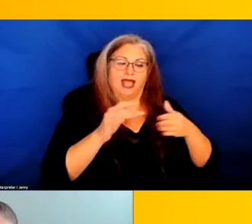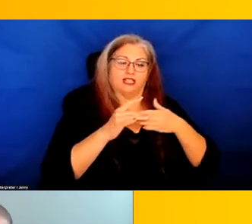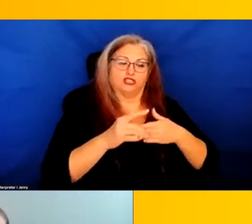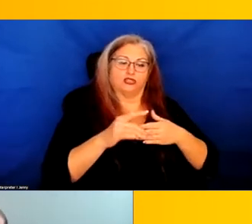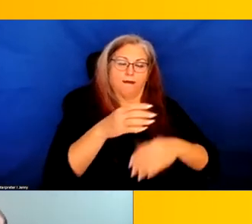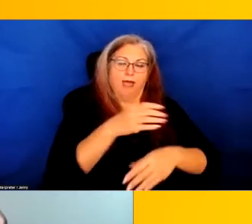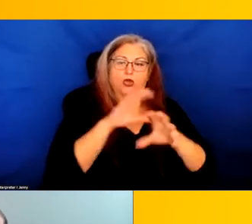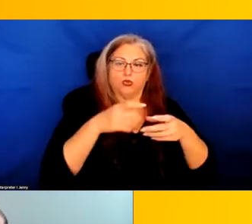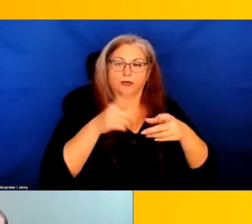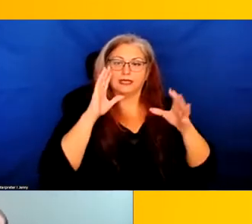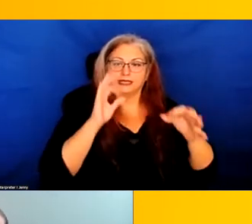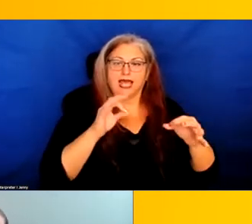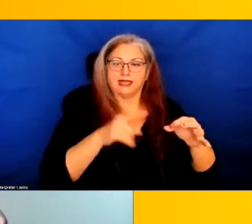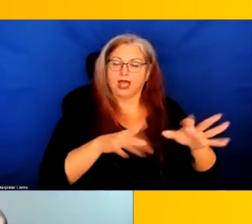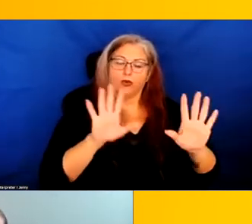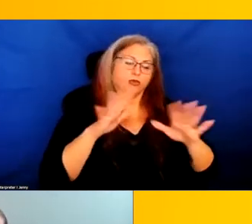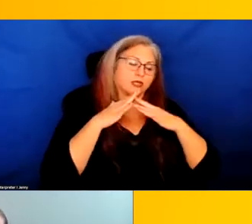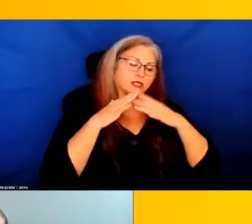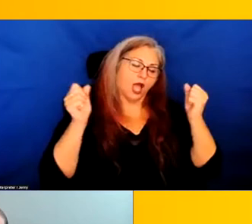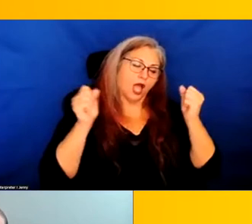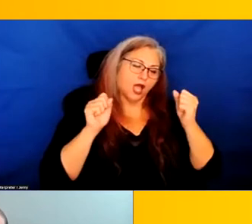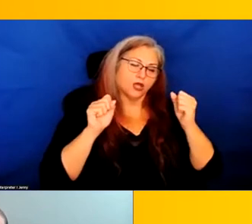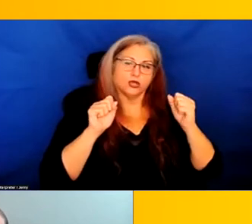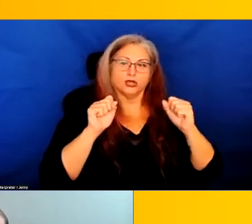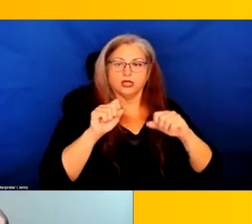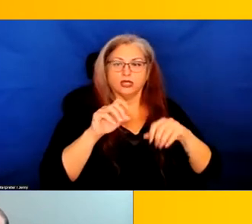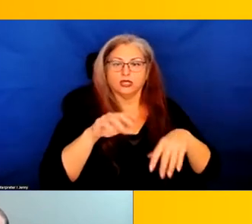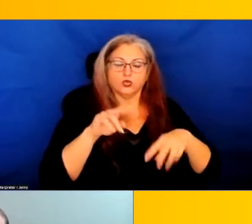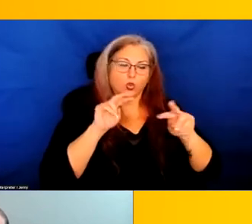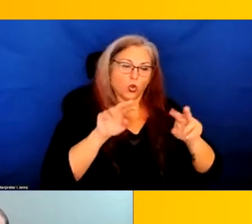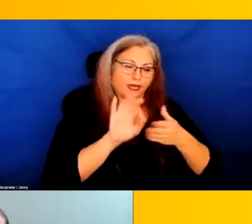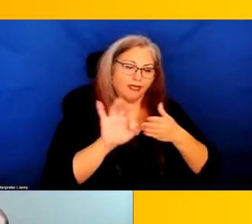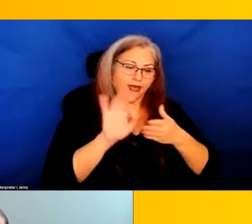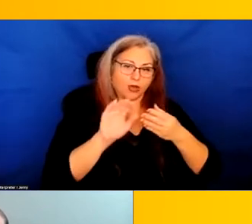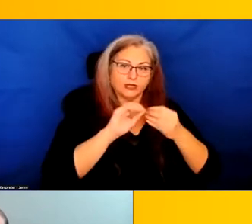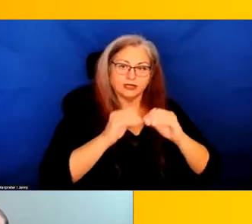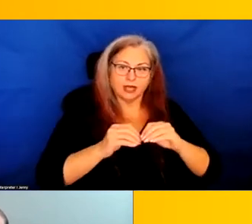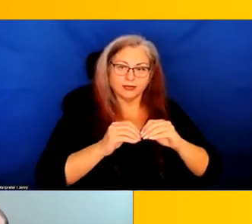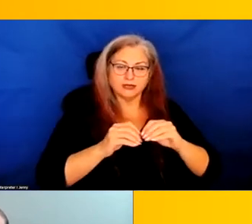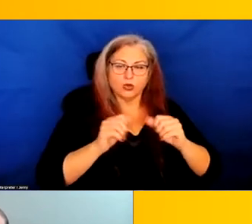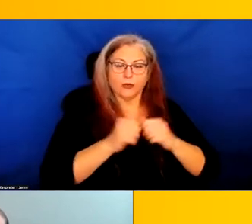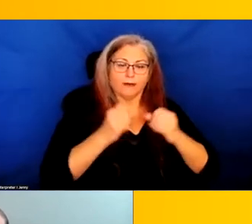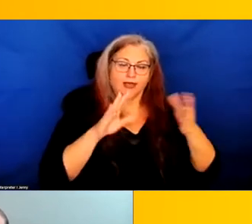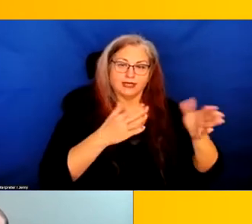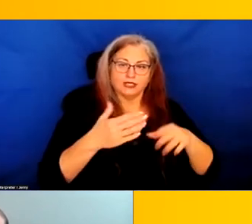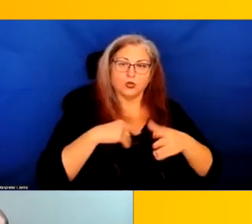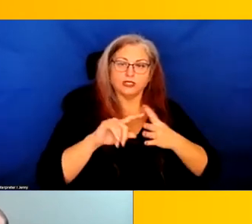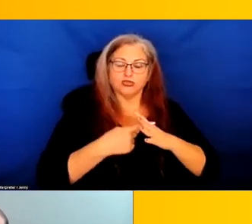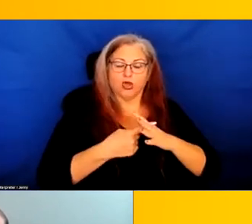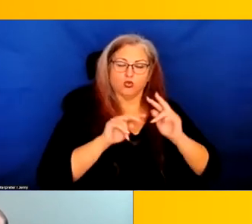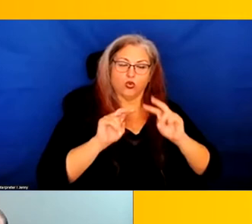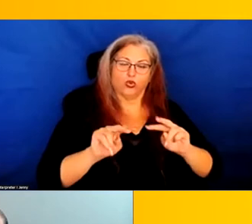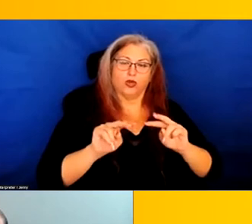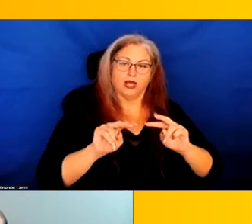decided that they were tired of counting stats of very preventable deaths. And so we started to look at